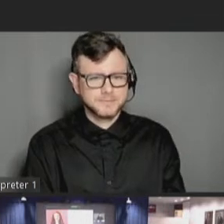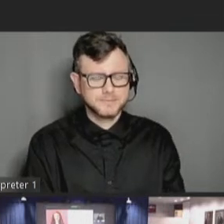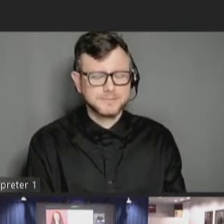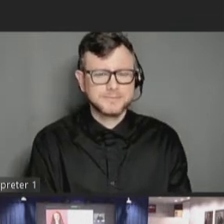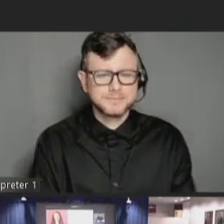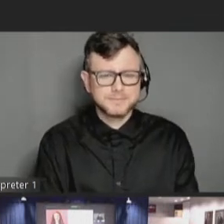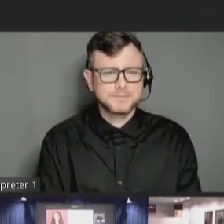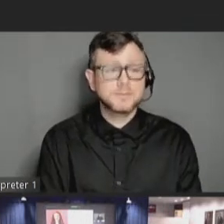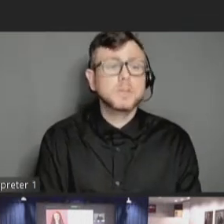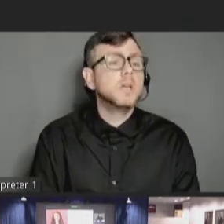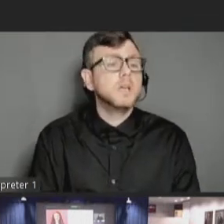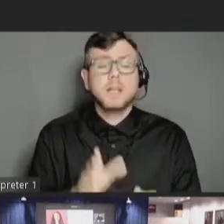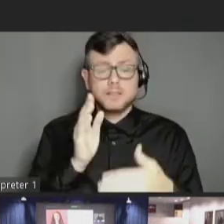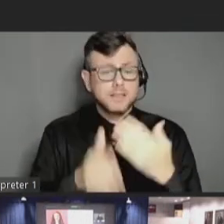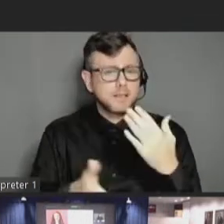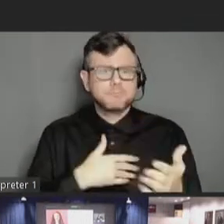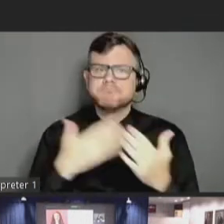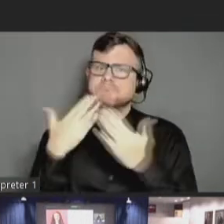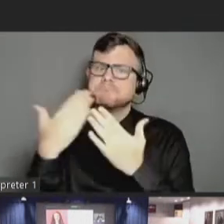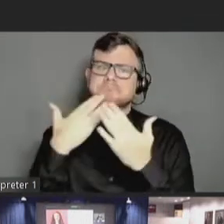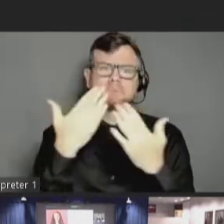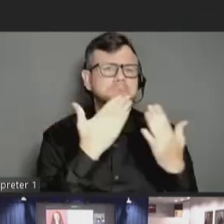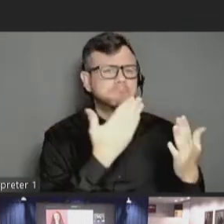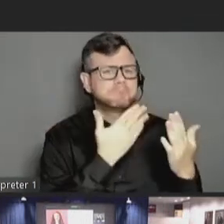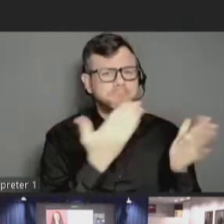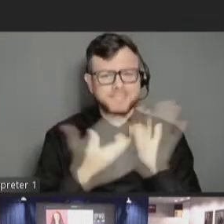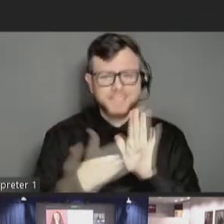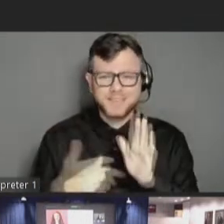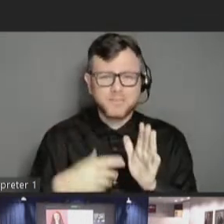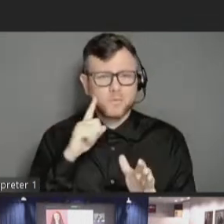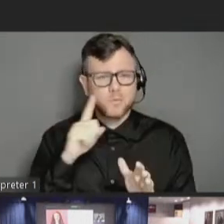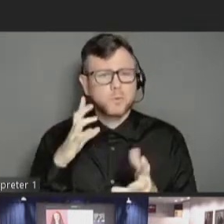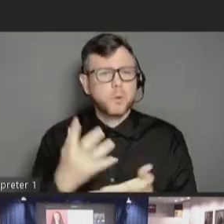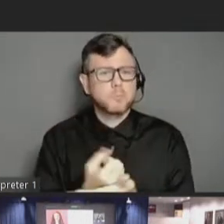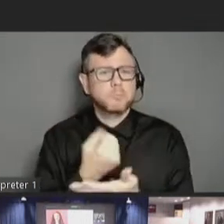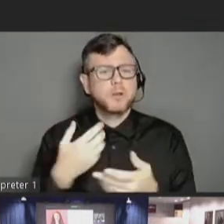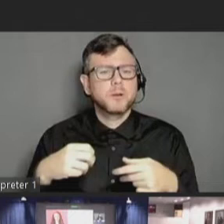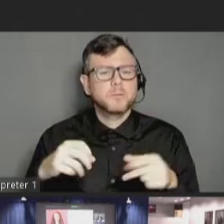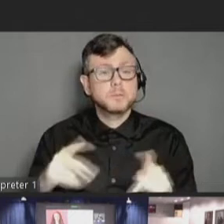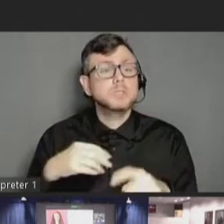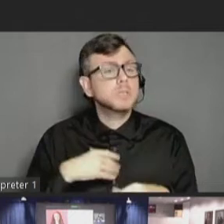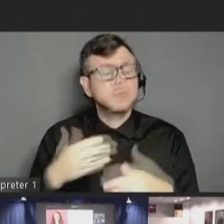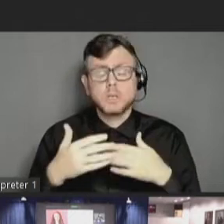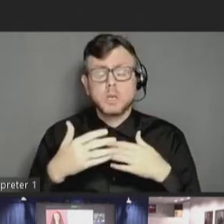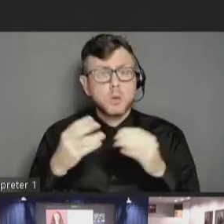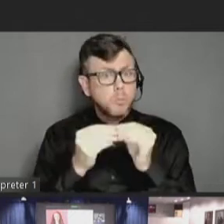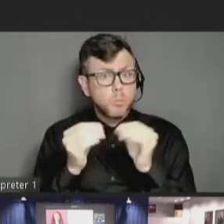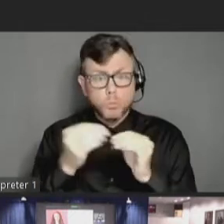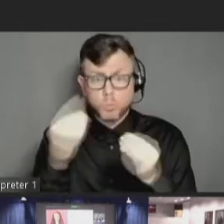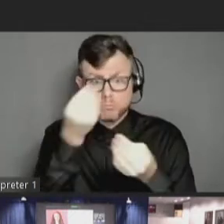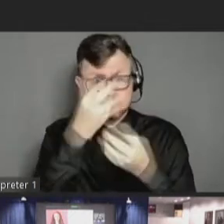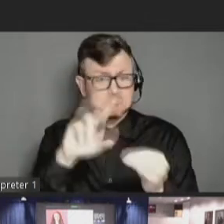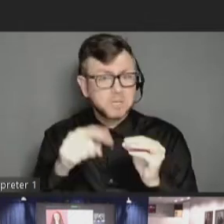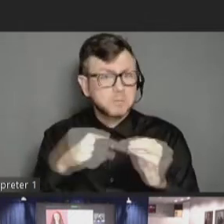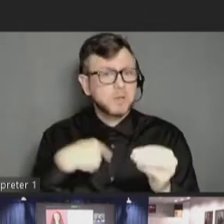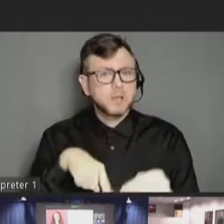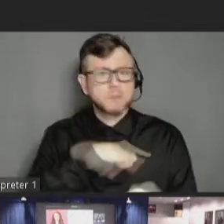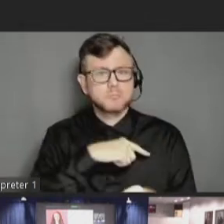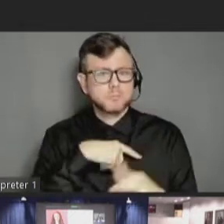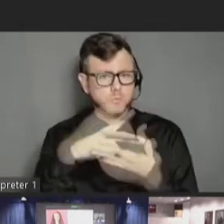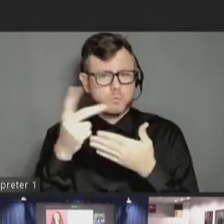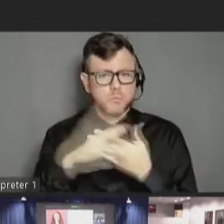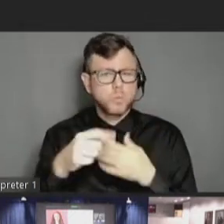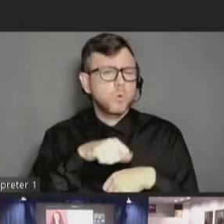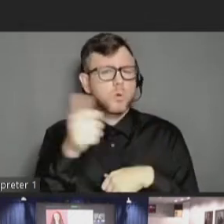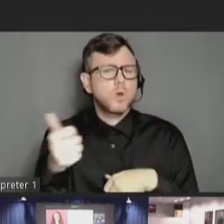In closing, thank you again for this opportunity. If you would like any further information about our program or any of the programs